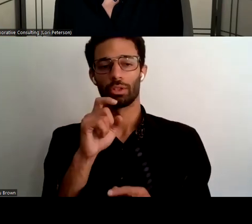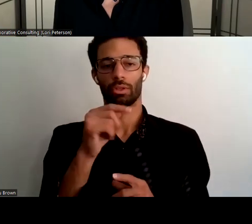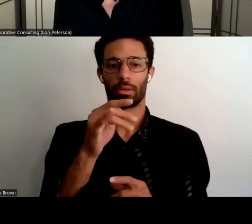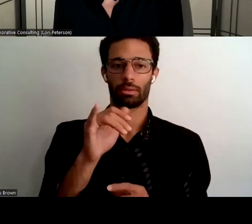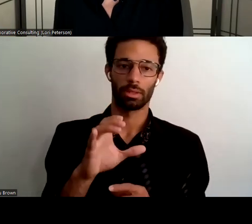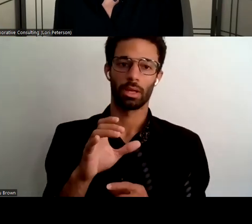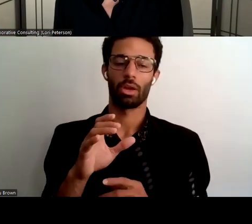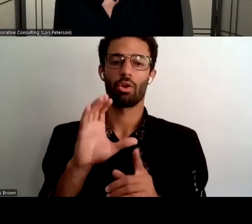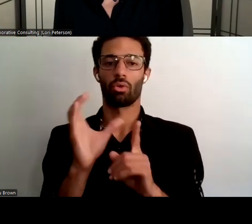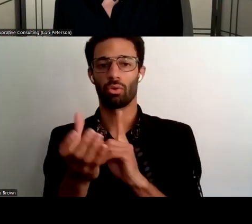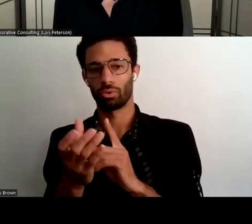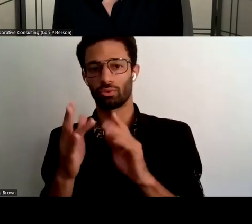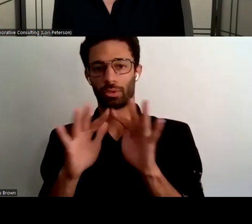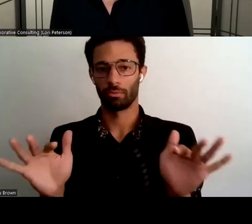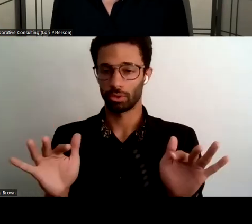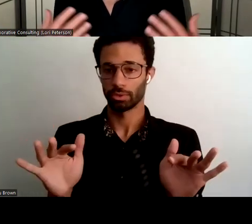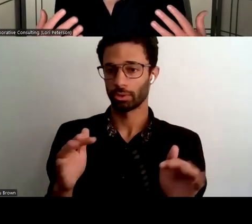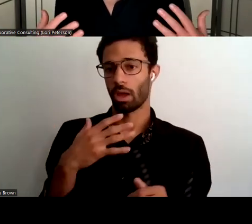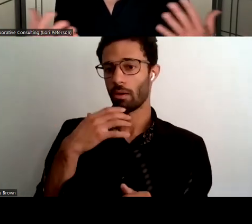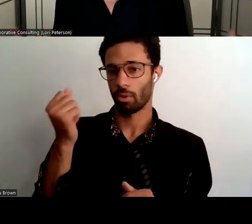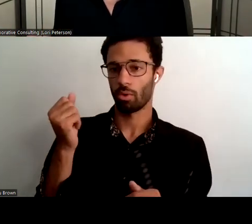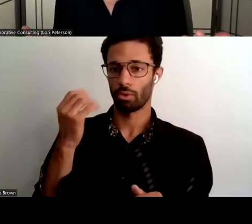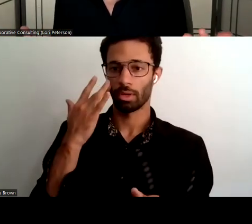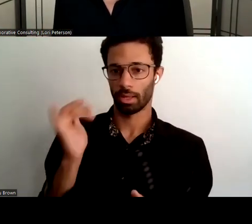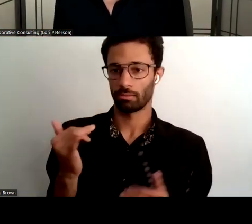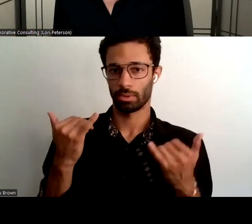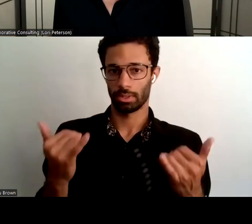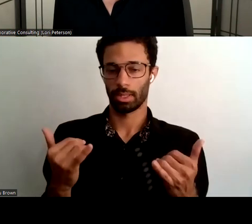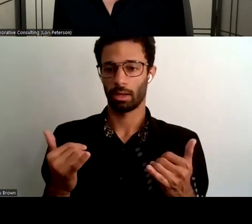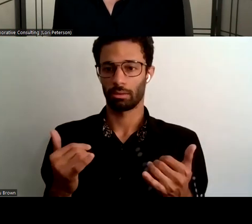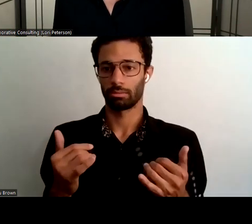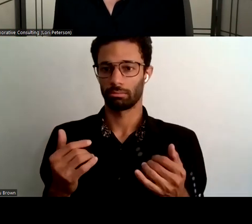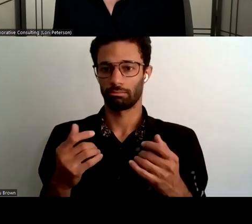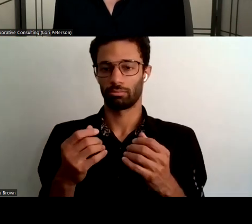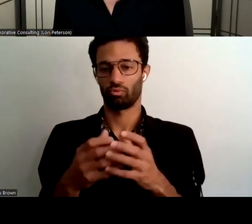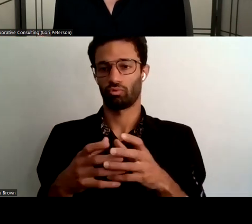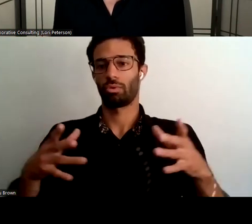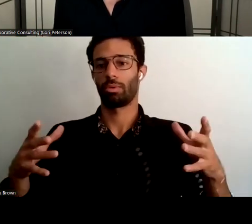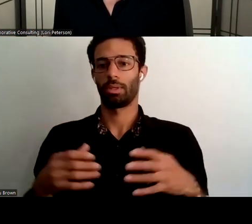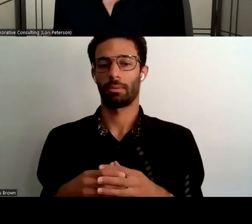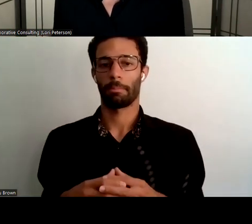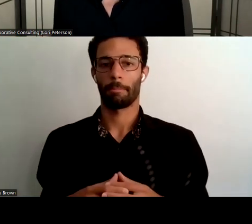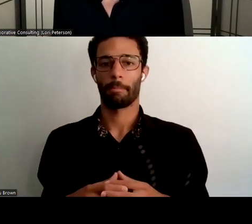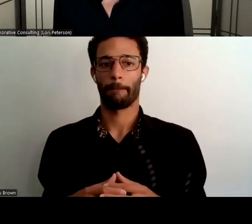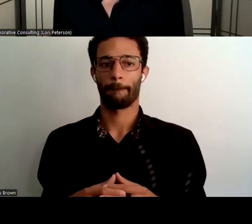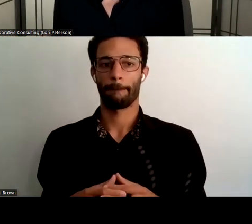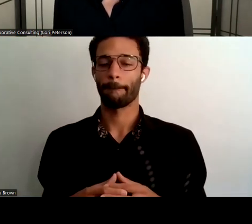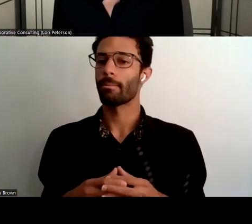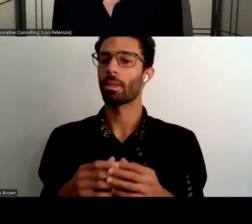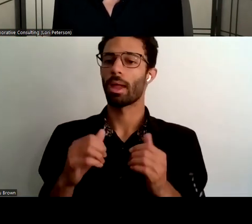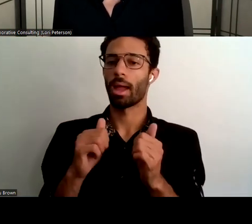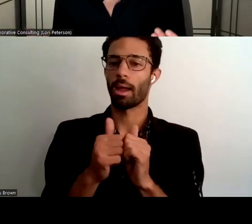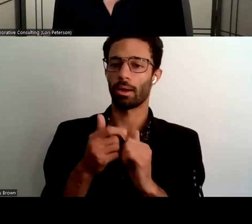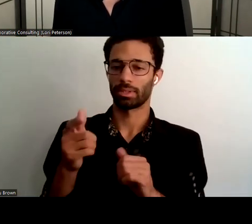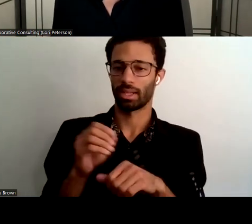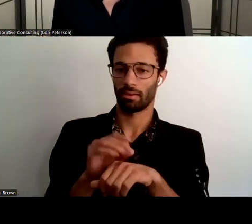californians is expanding and they reflected on what does that mean for the way they design and deliver their services or